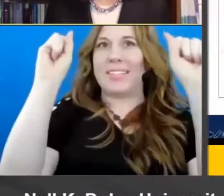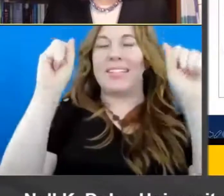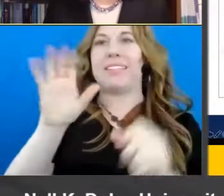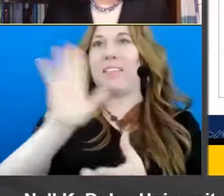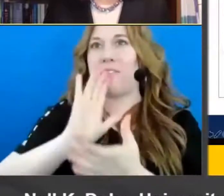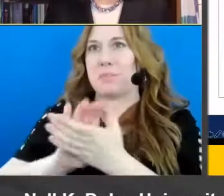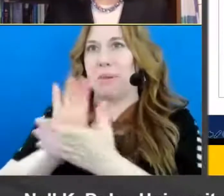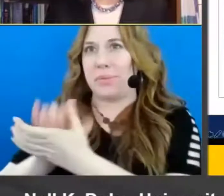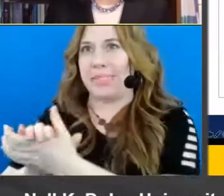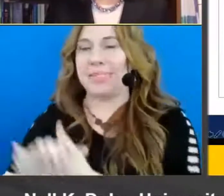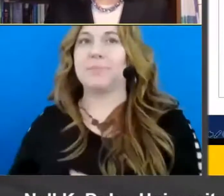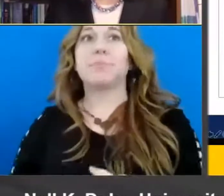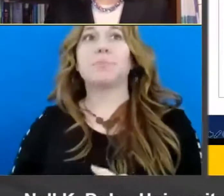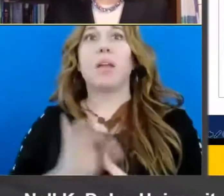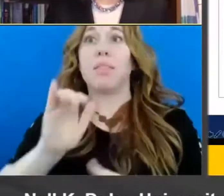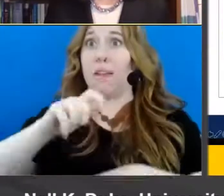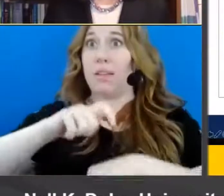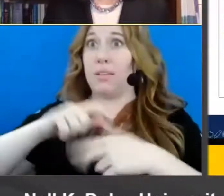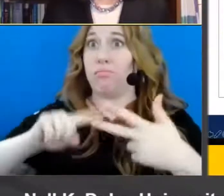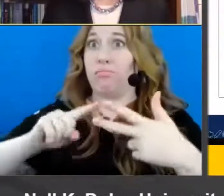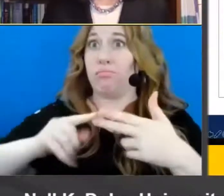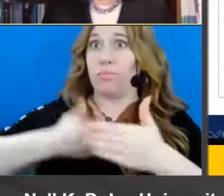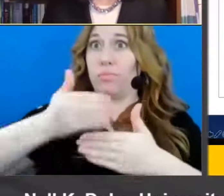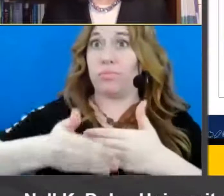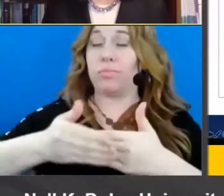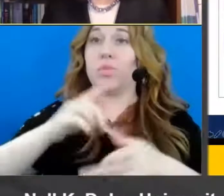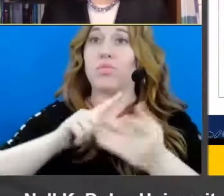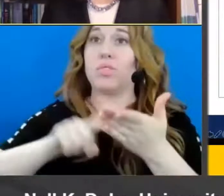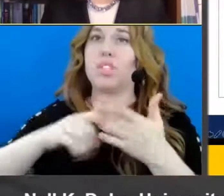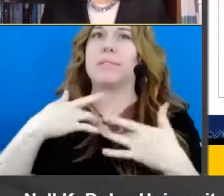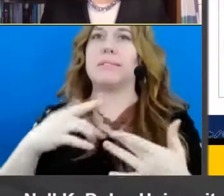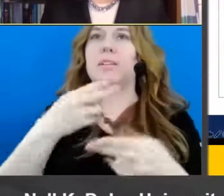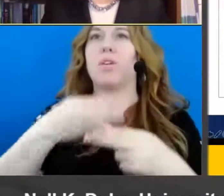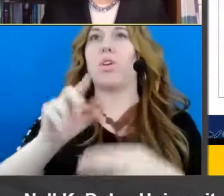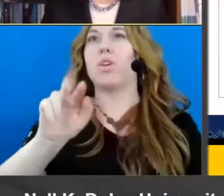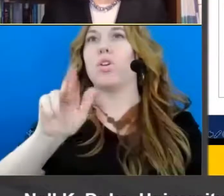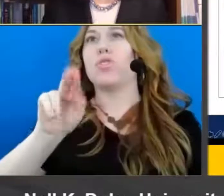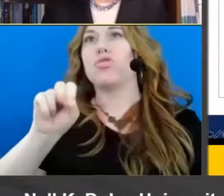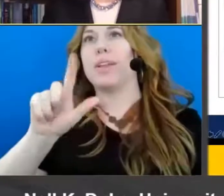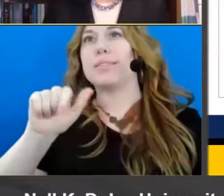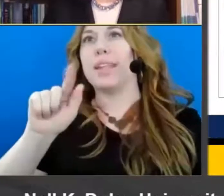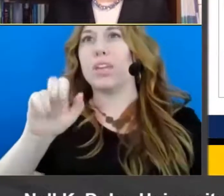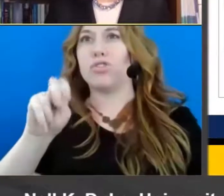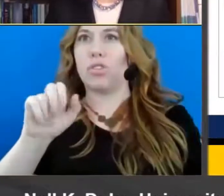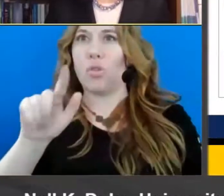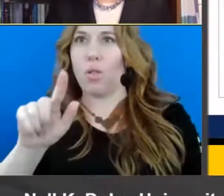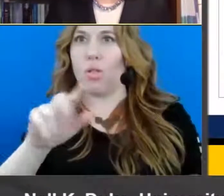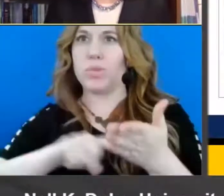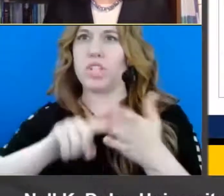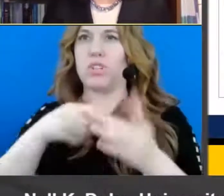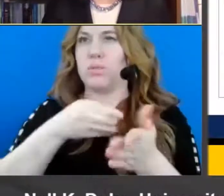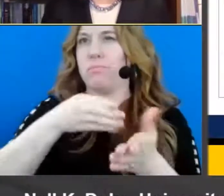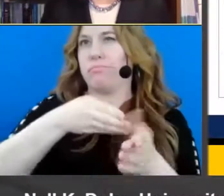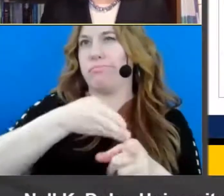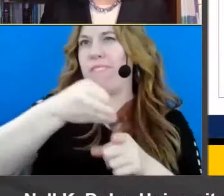And that phase of research in medicine is often known as translational research it's research that really looks at things